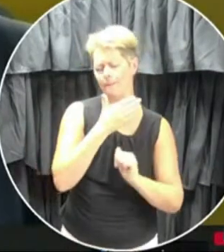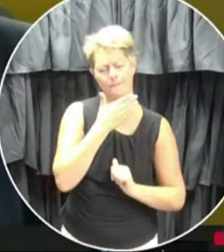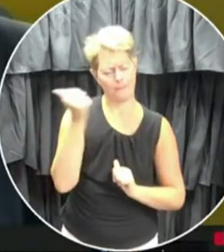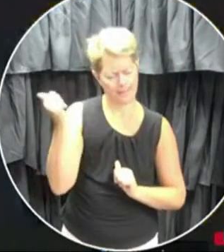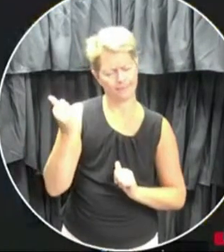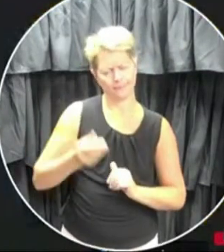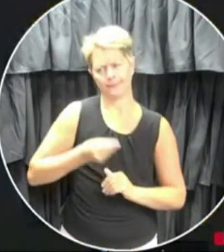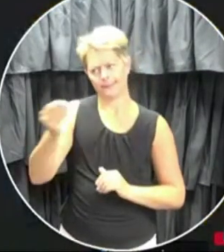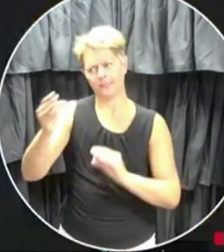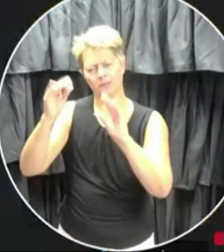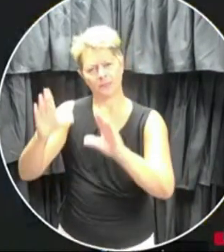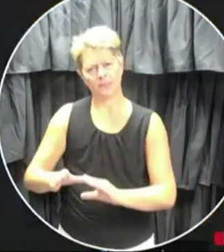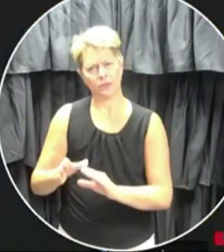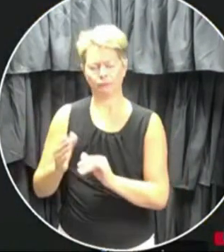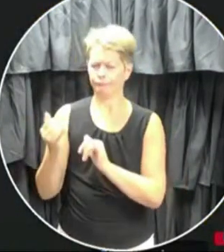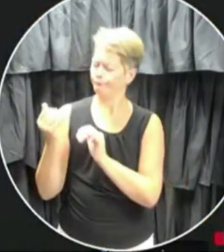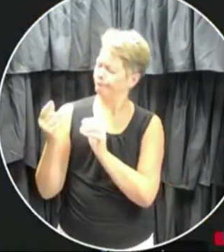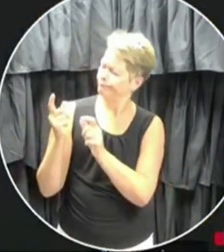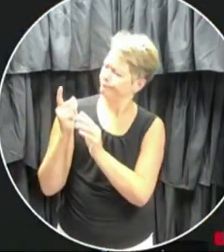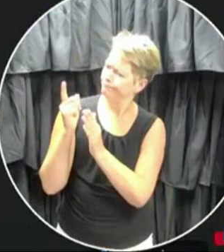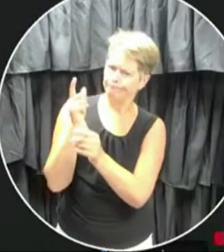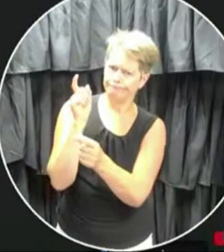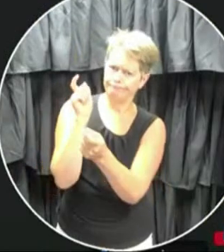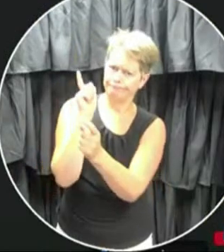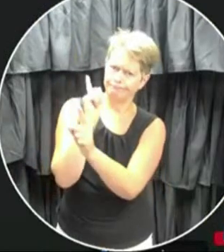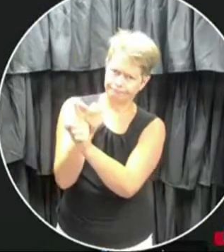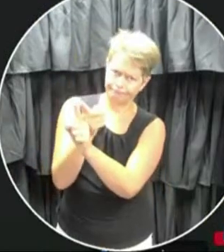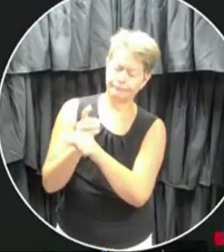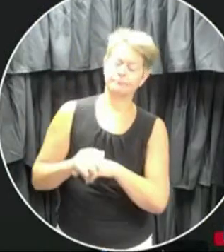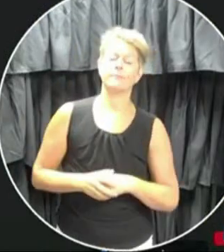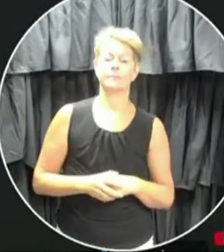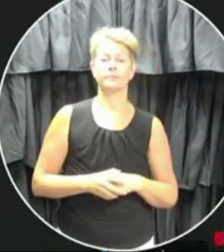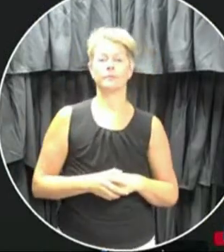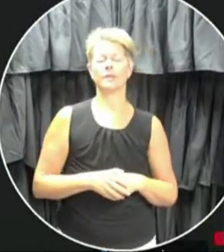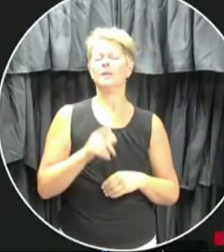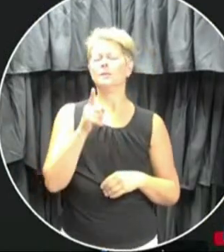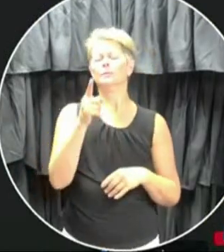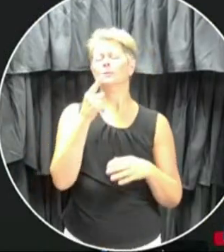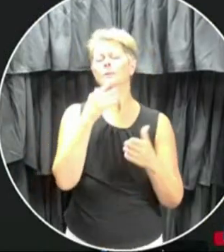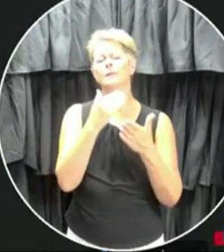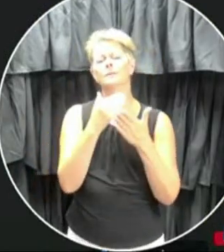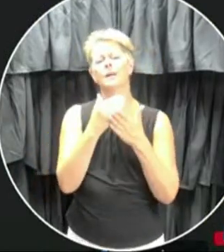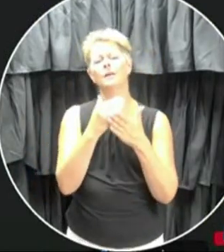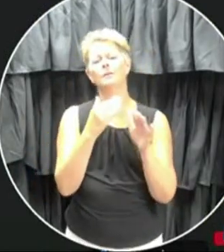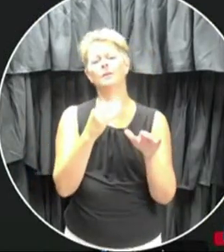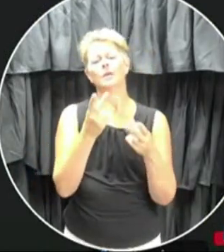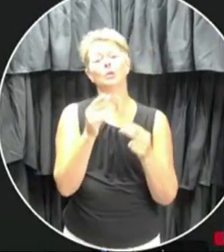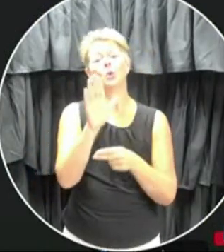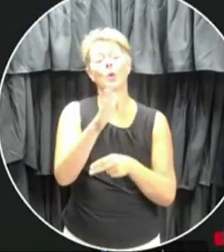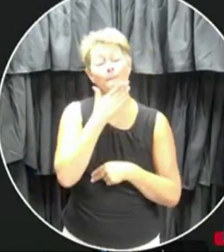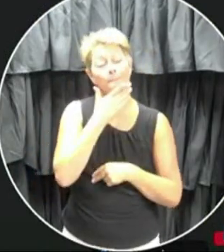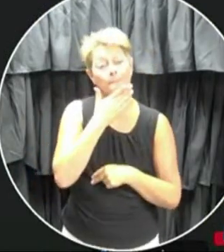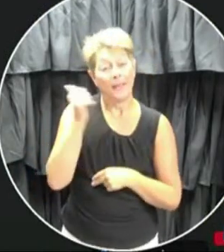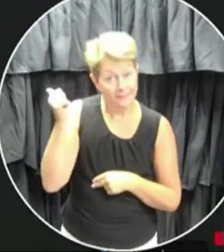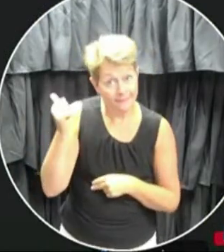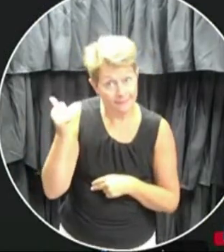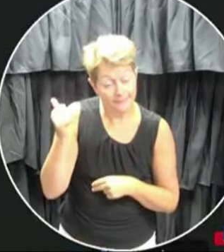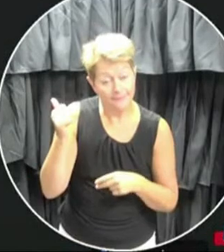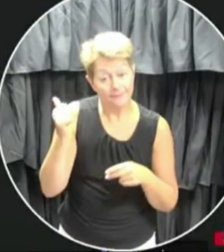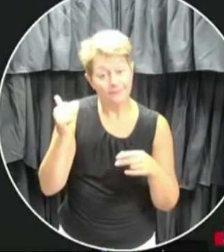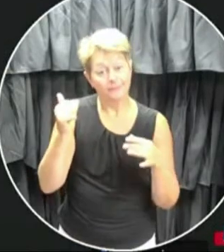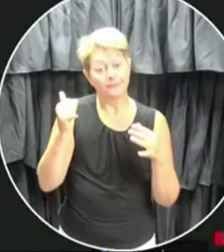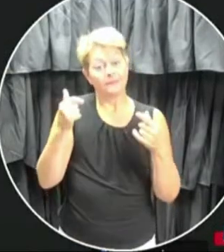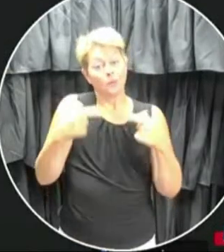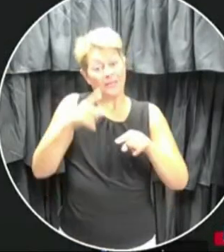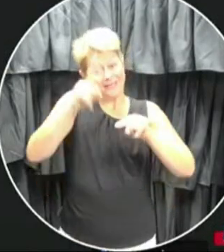Right. You mentioned physical distancing numerous times throughout the plan here, you know, essentially doing your best when you can't can or maintain